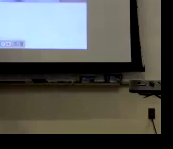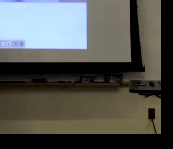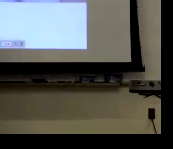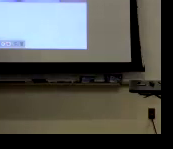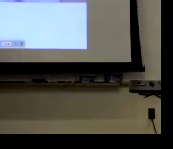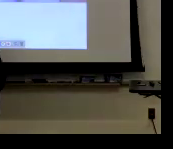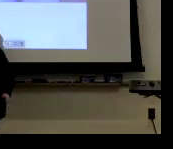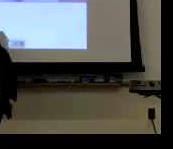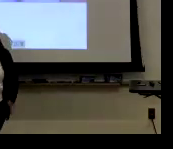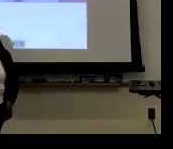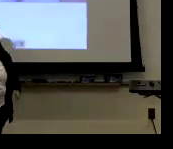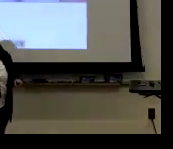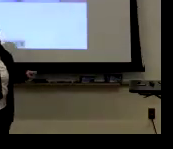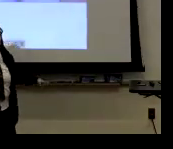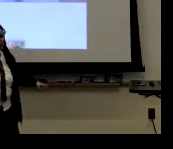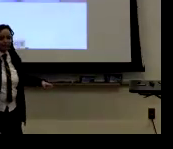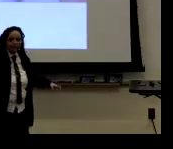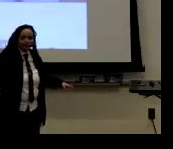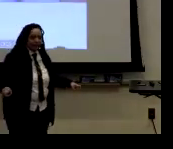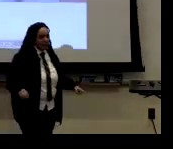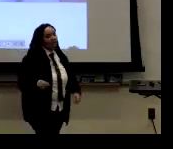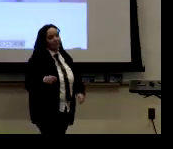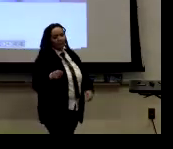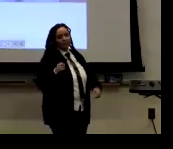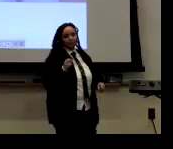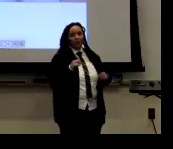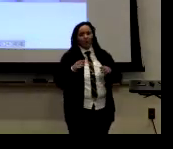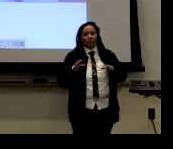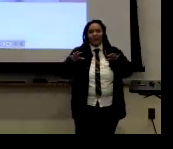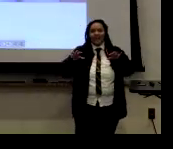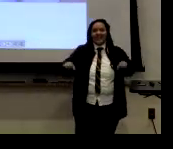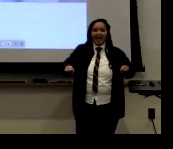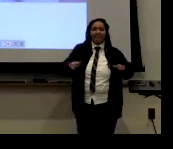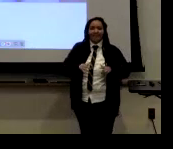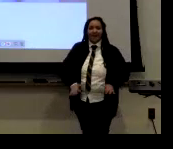Whereas here, the elbows are further out. And the legs are open wider.